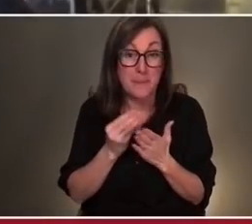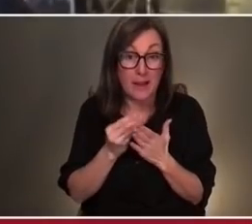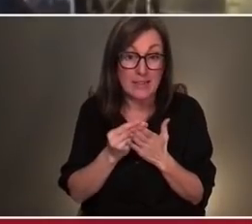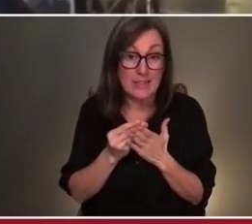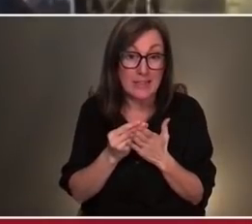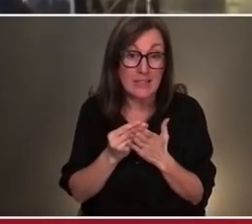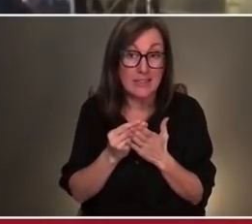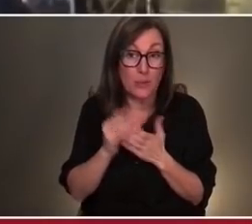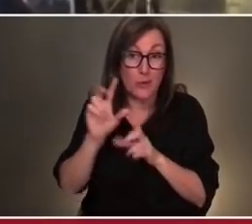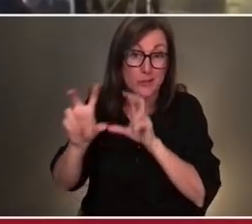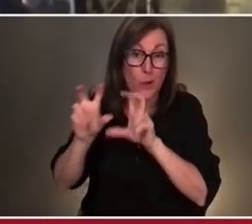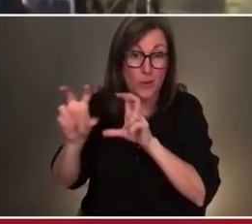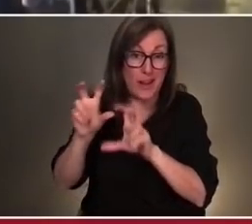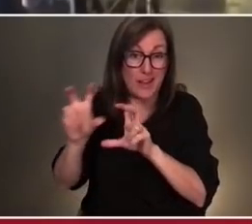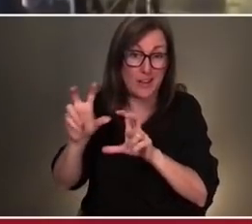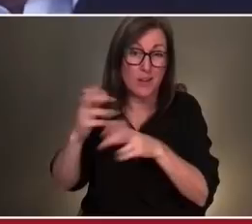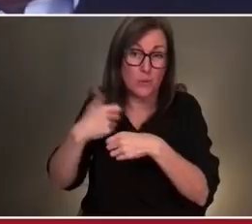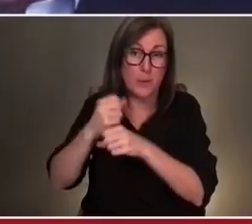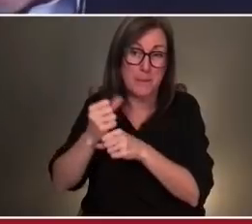make the country better.